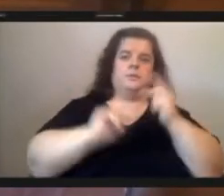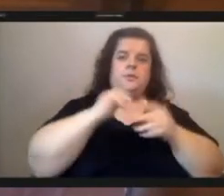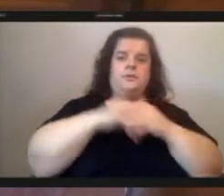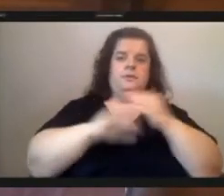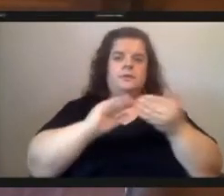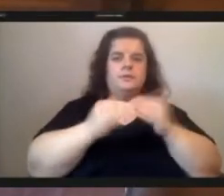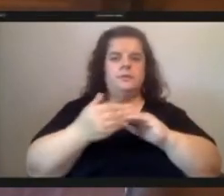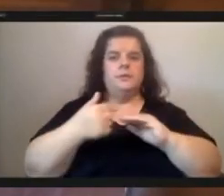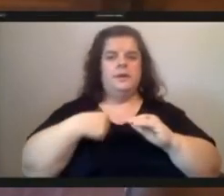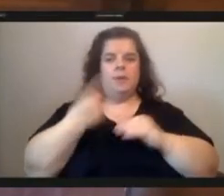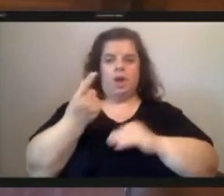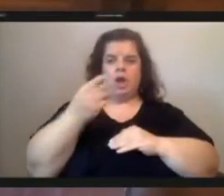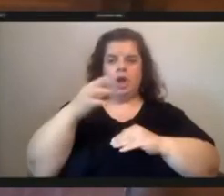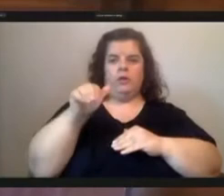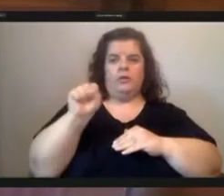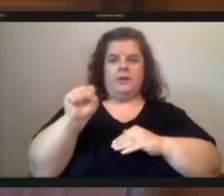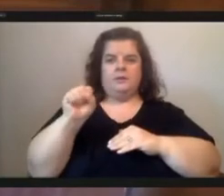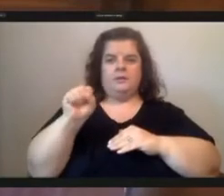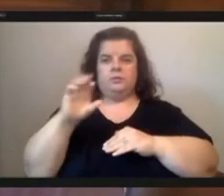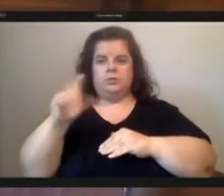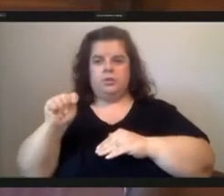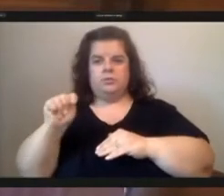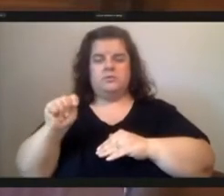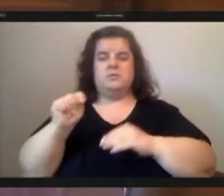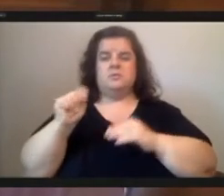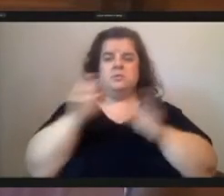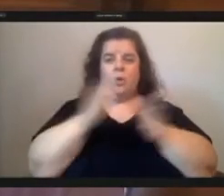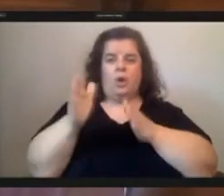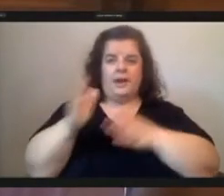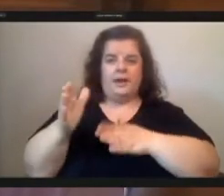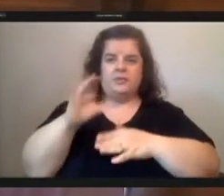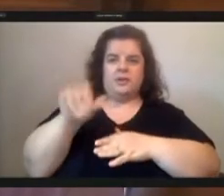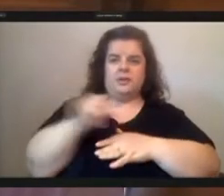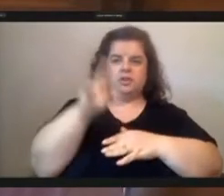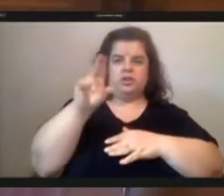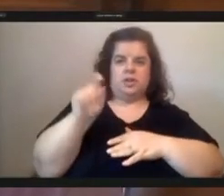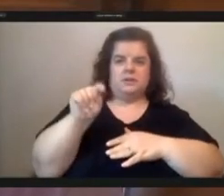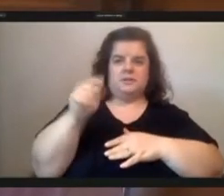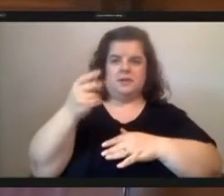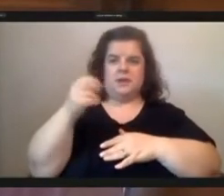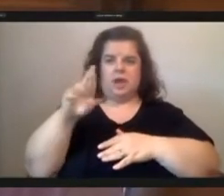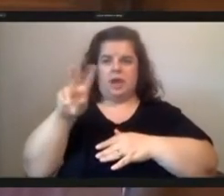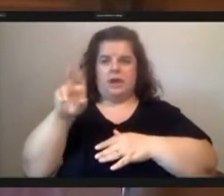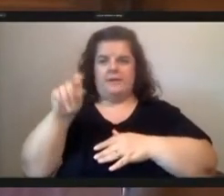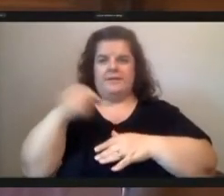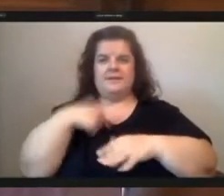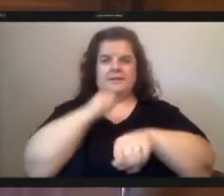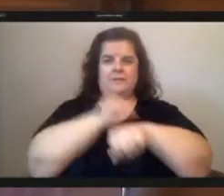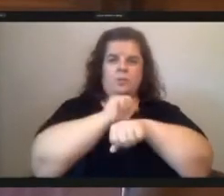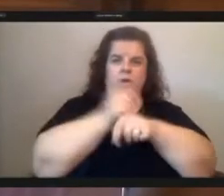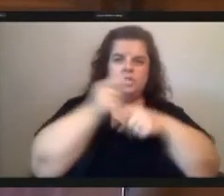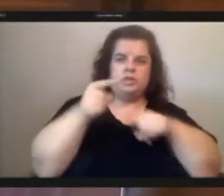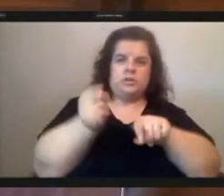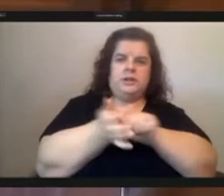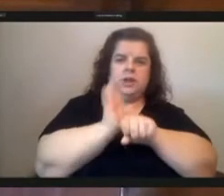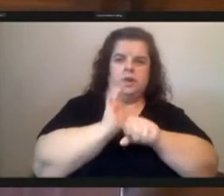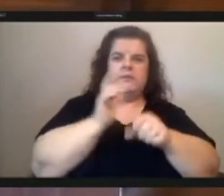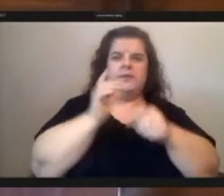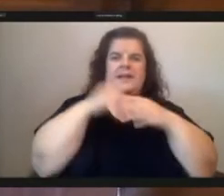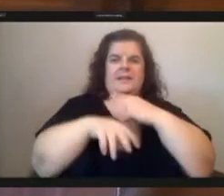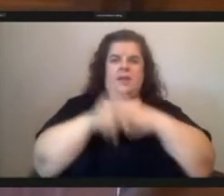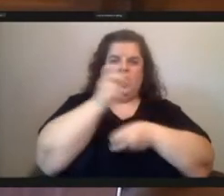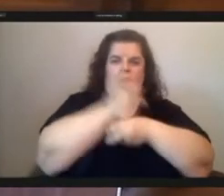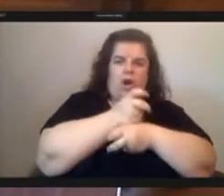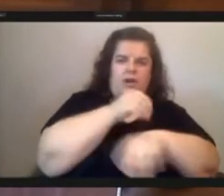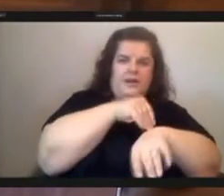grassroots organizer at just harvest and i have worked throughout the pandemic in some of the hardest hit neighborhoods i've been part of working groups coming together in those neighborhoods